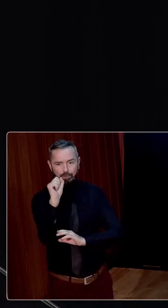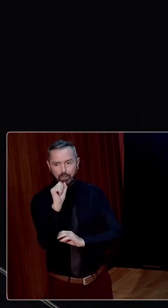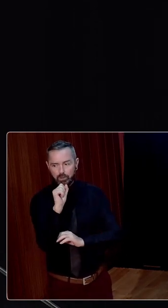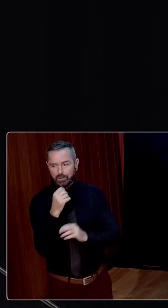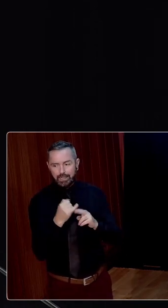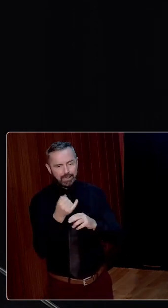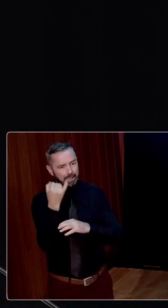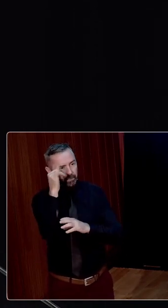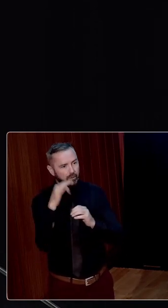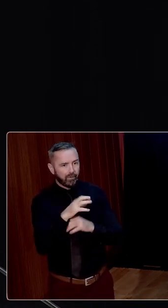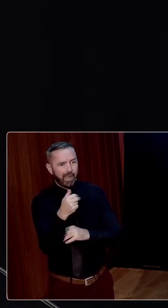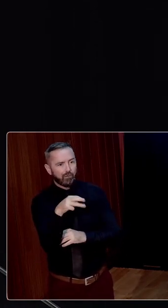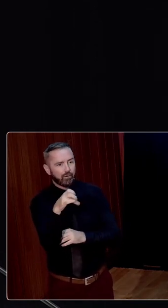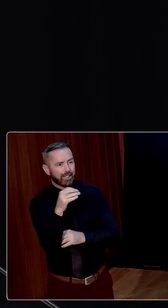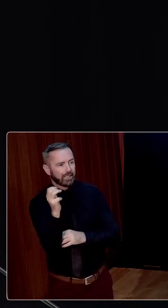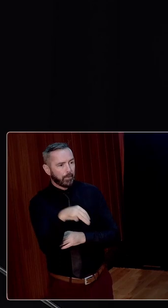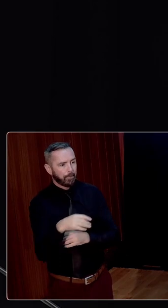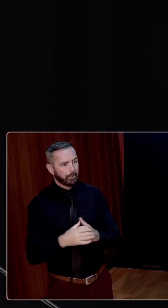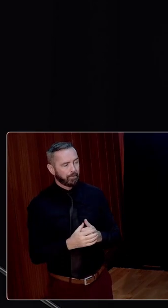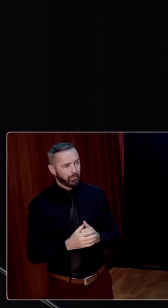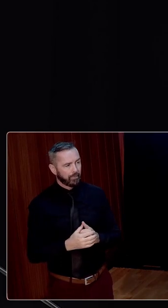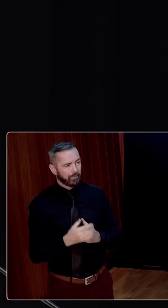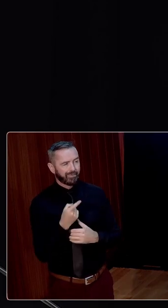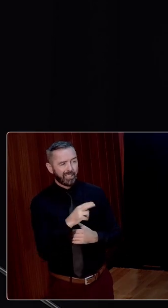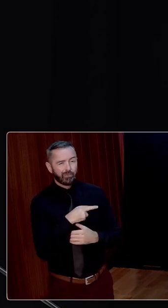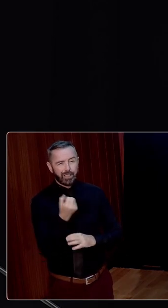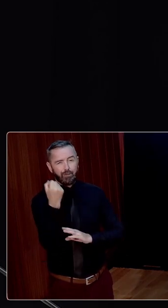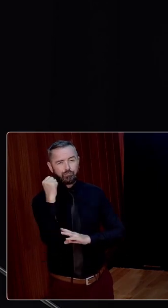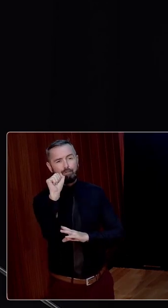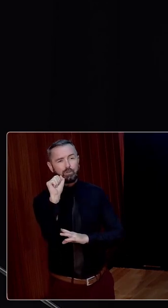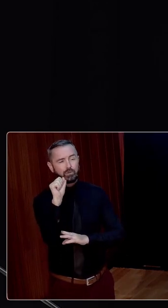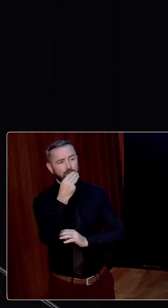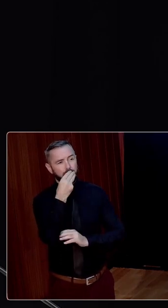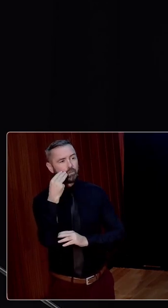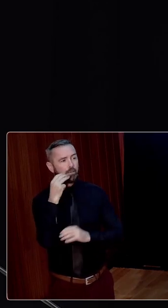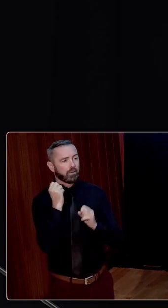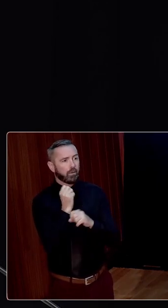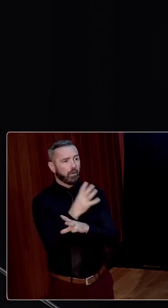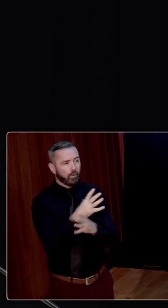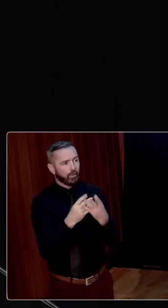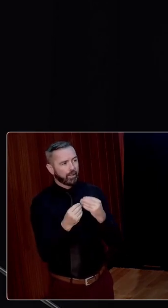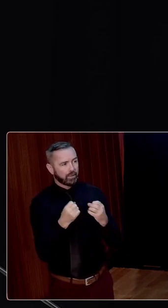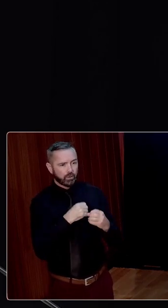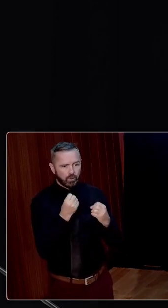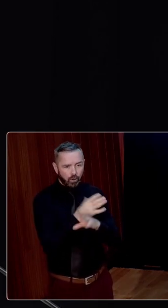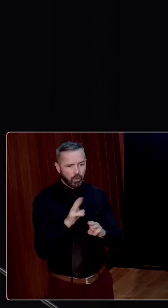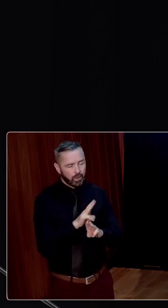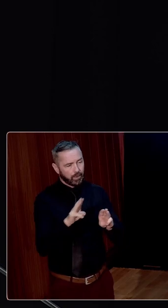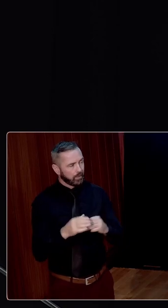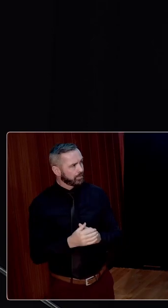of agrarianism. More precisely, this was a revolution that promised all things to all people.